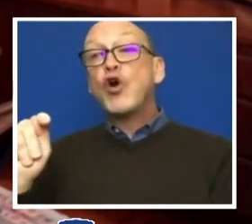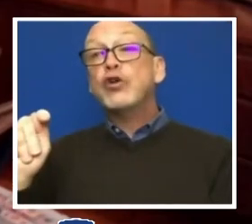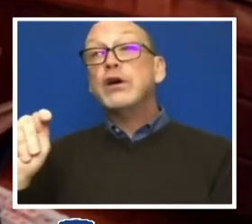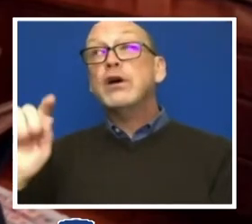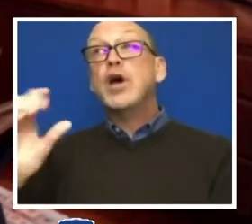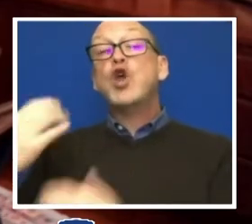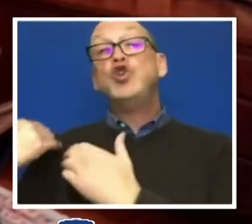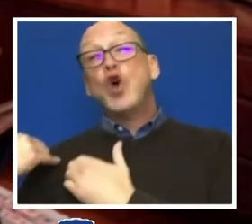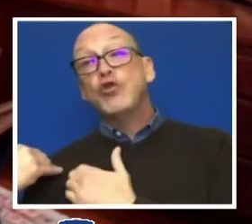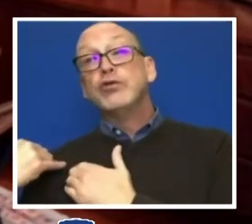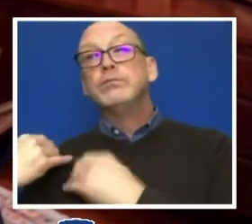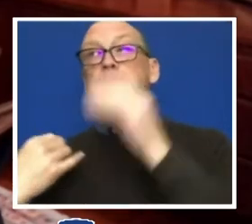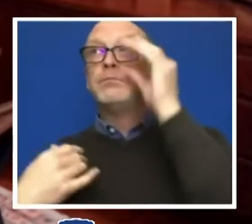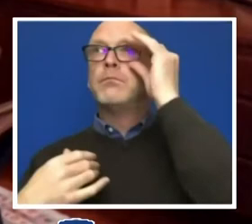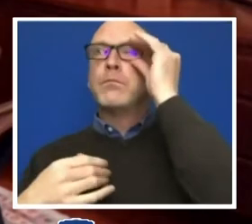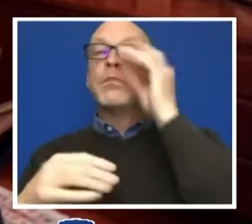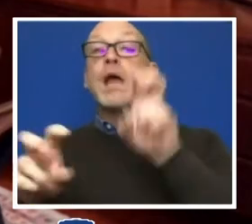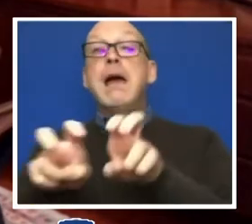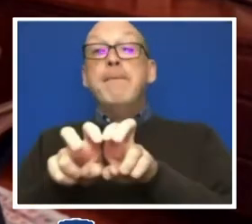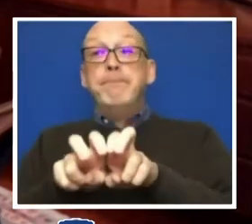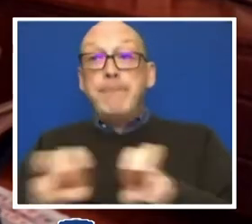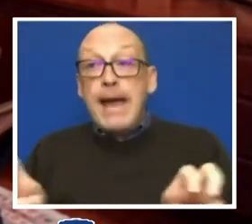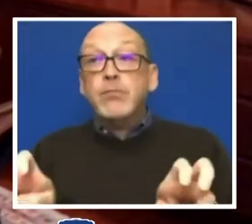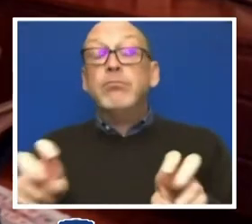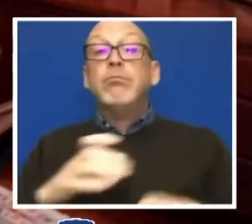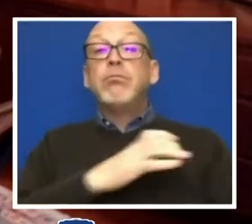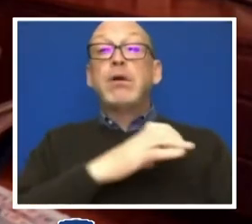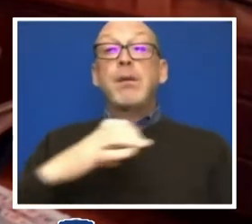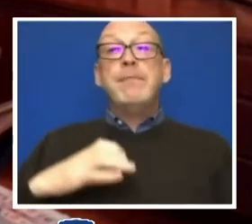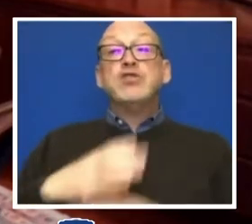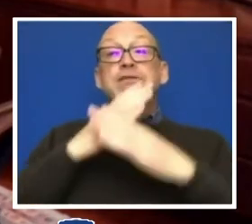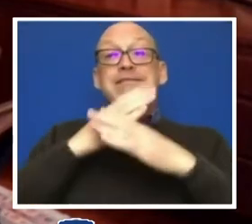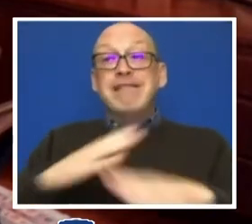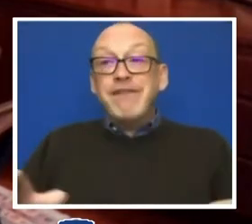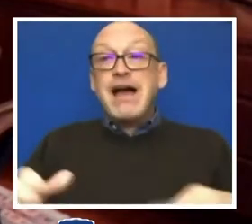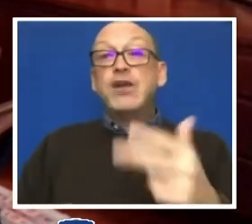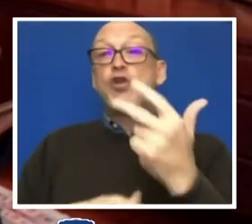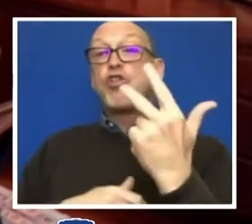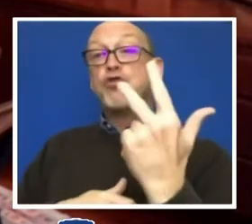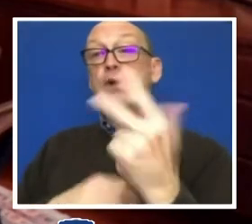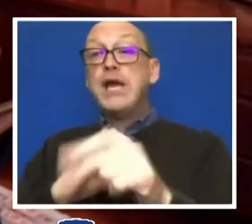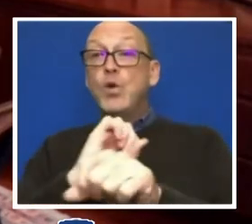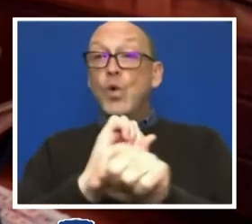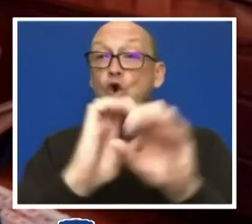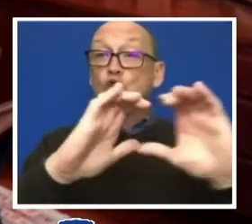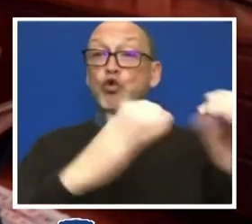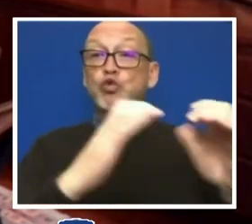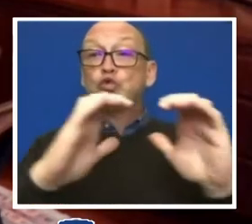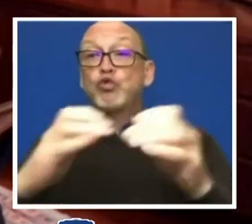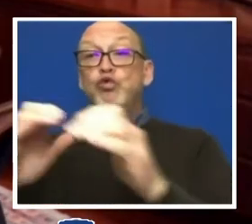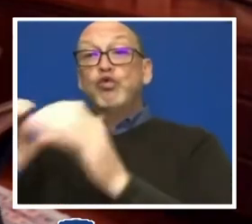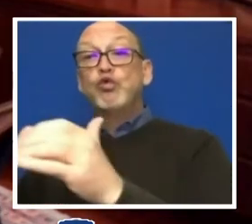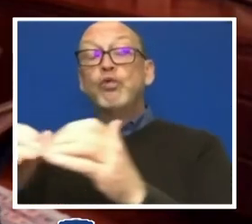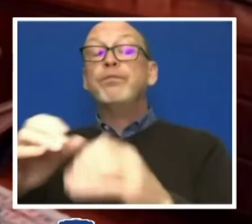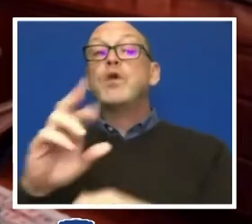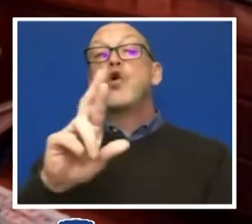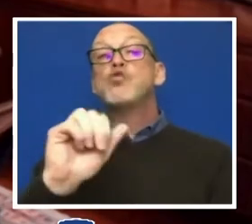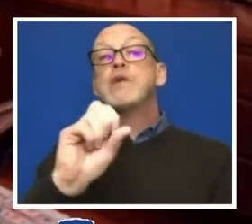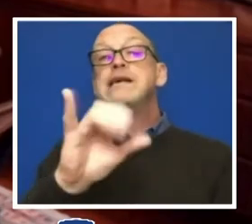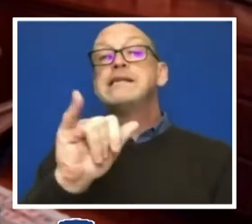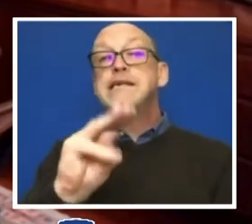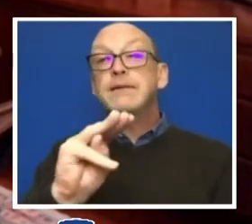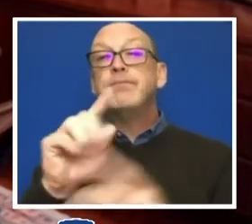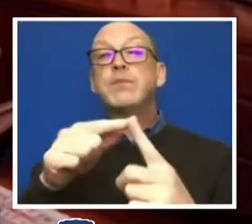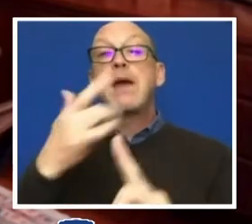panel commission members were divided into three working groups to deliberate on the issues of racism, bias